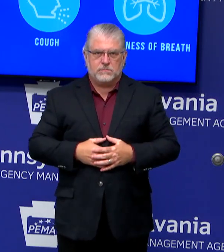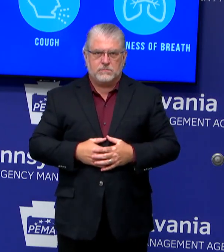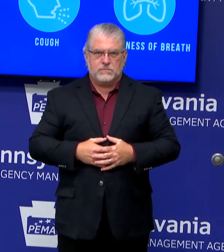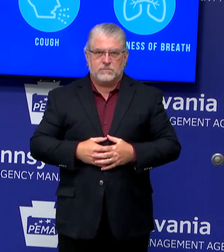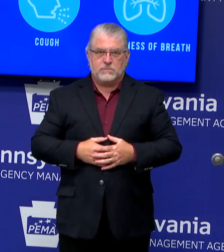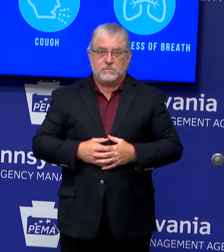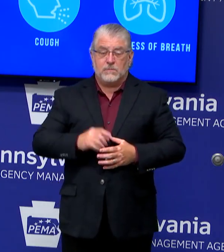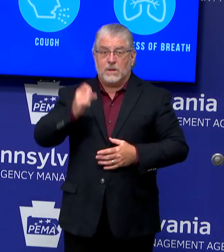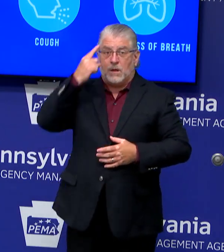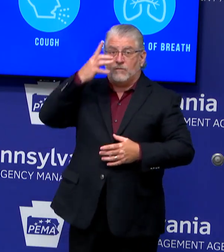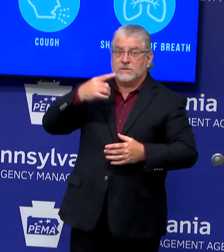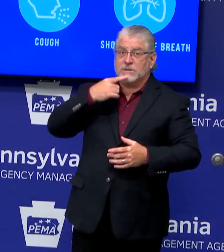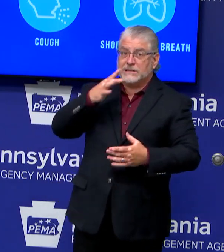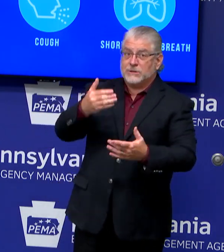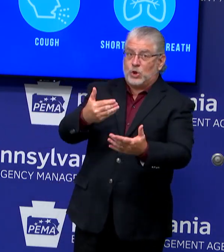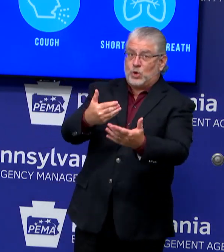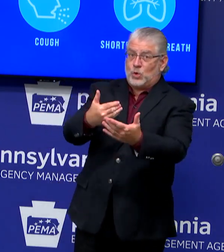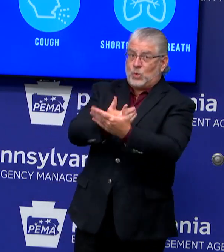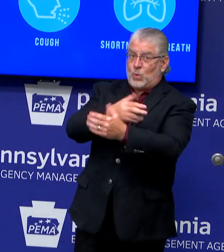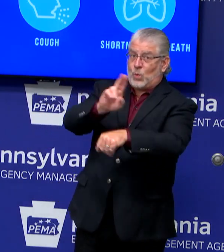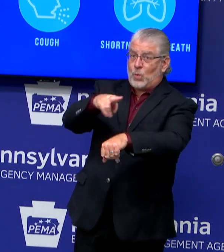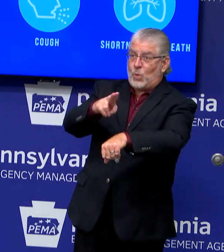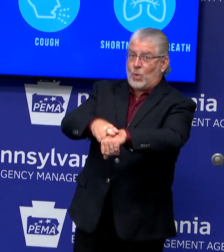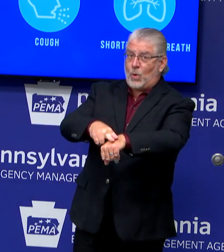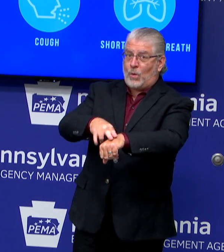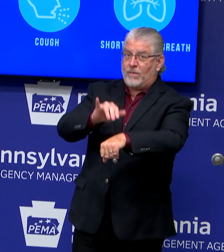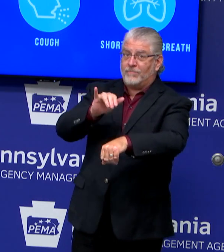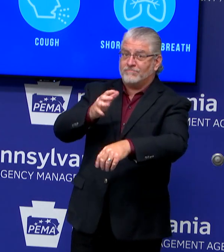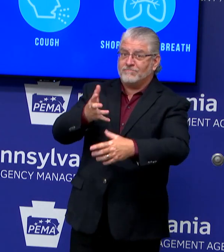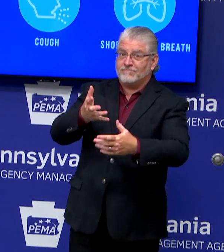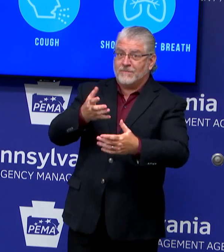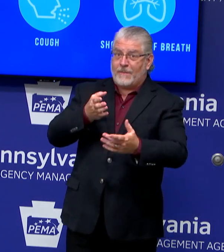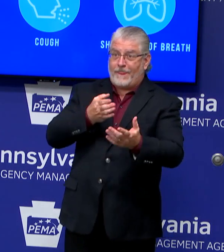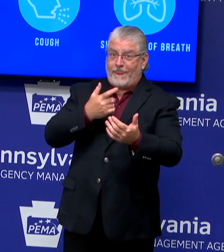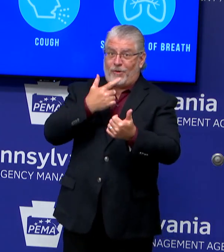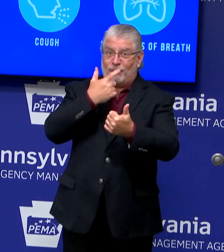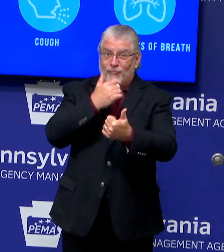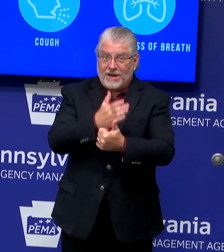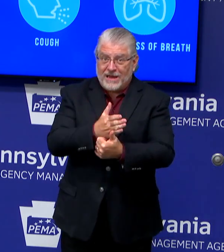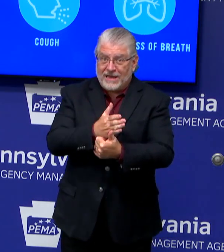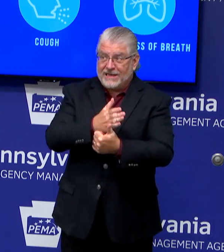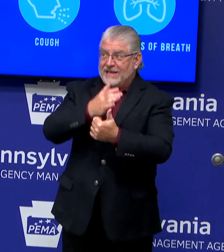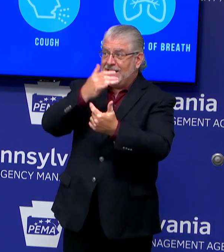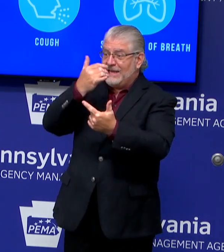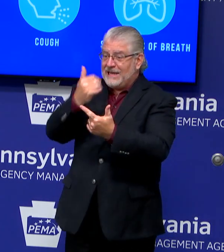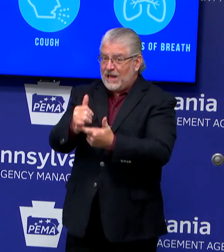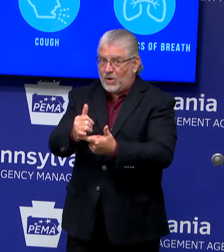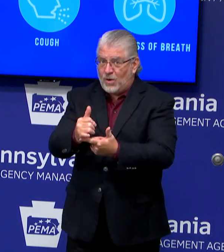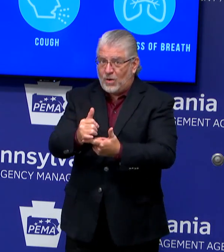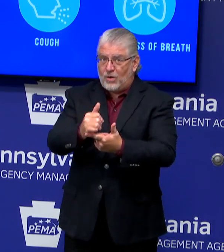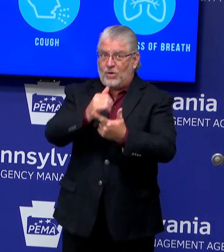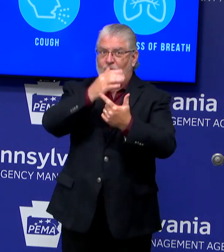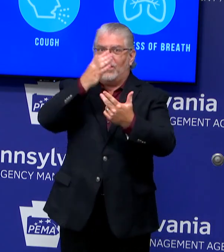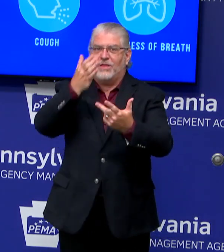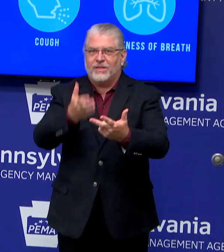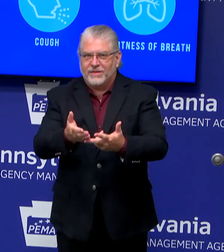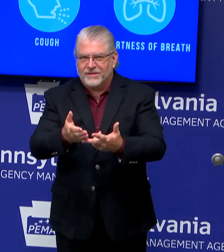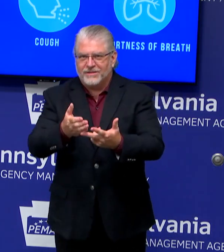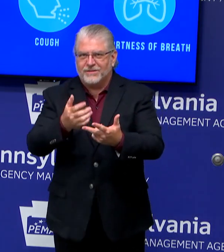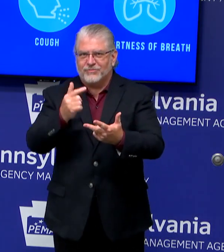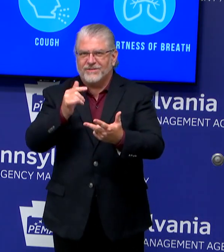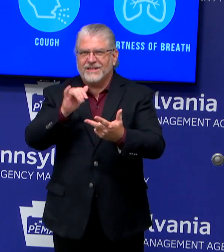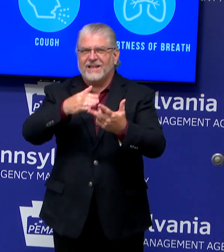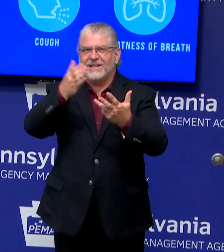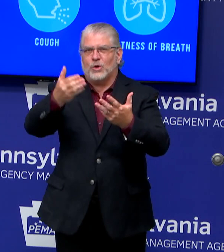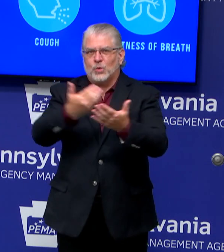what we'd like to get to. After we get to the red, green, and yellow, there is a new normal. But is the new normal green, or is